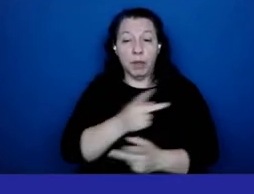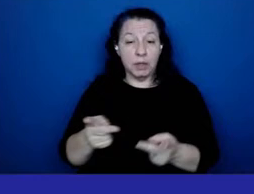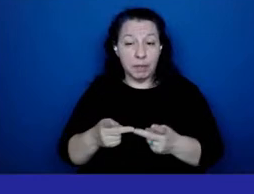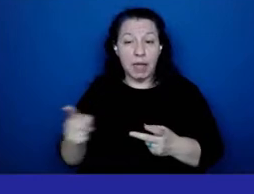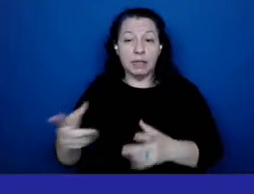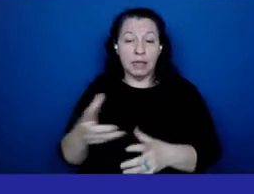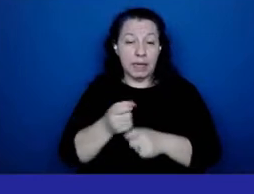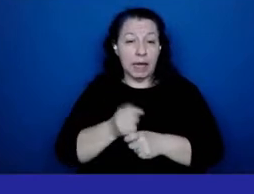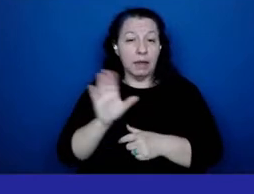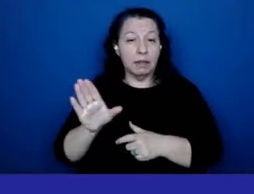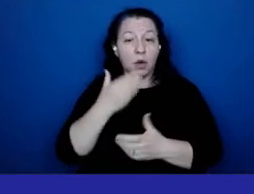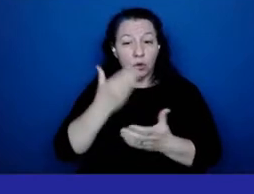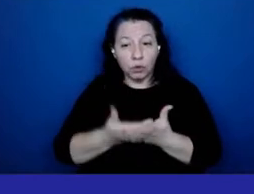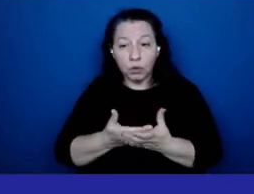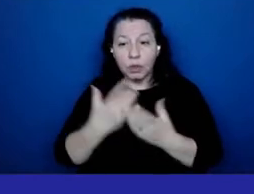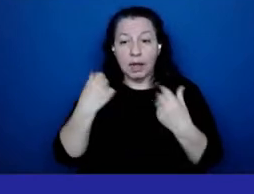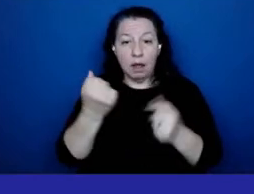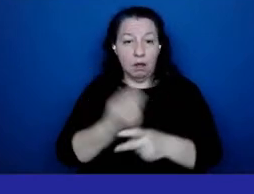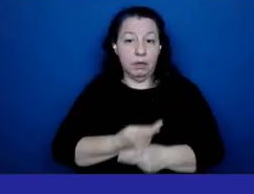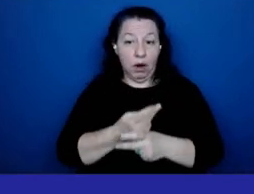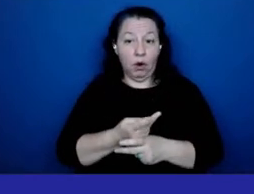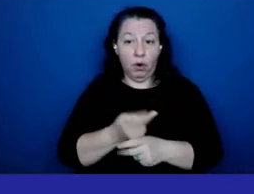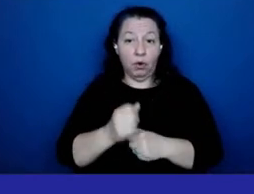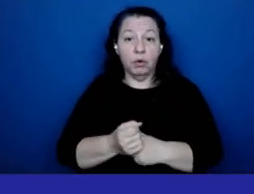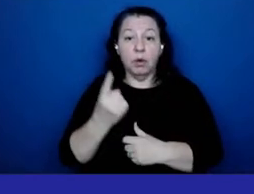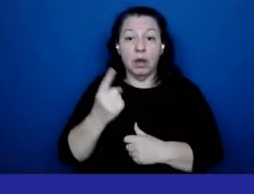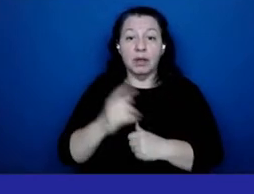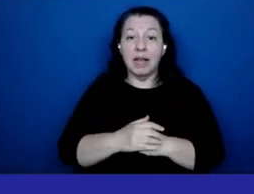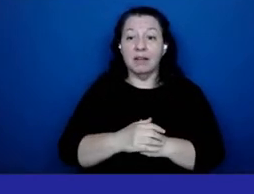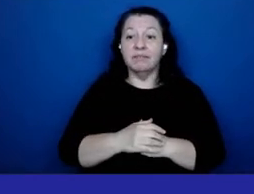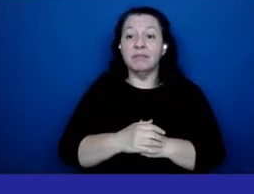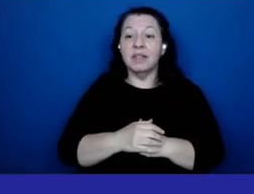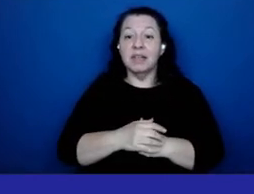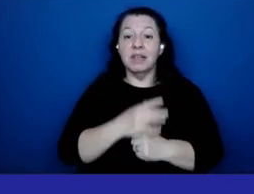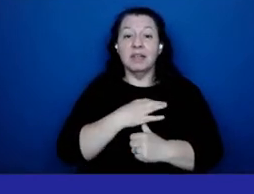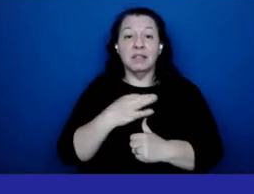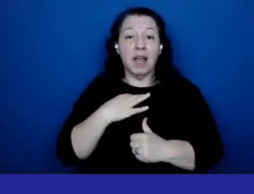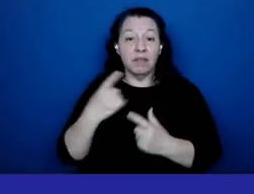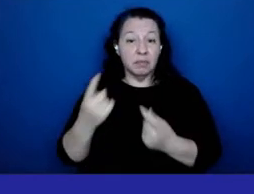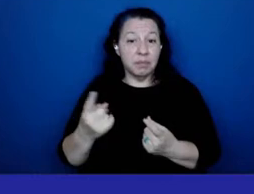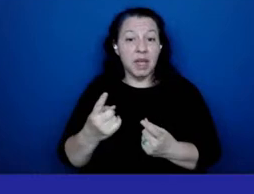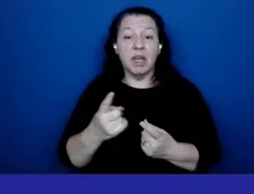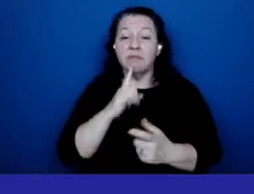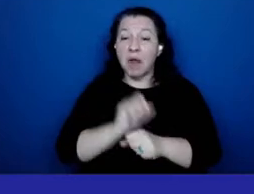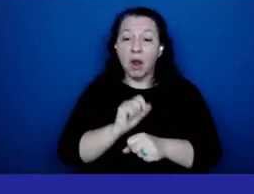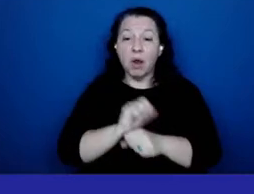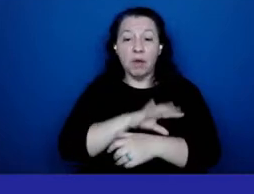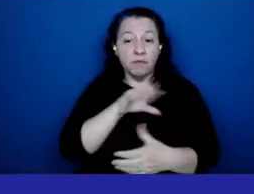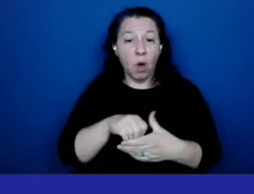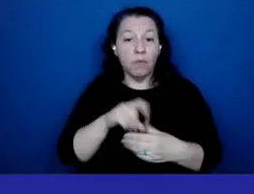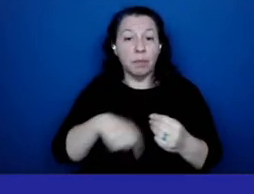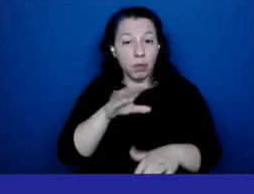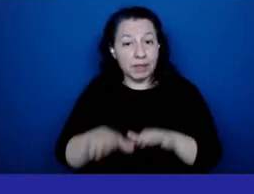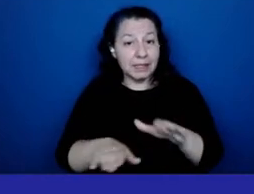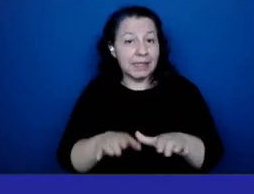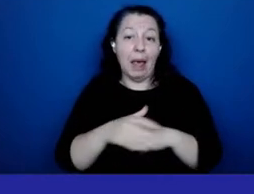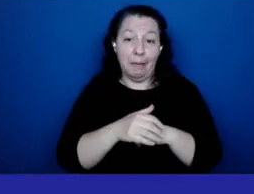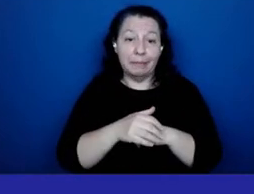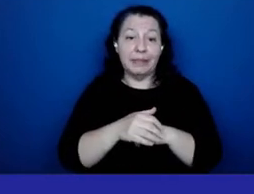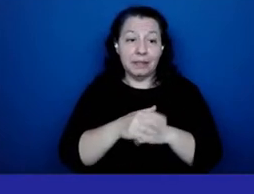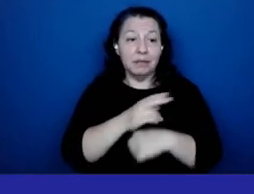care SCARF has been very vocal about the steps the hospital has taken to provide